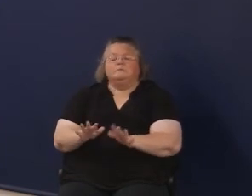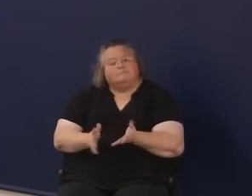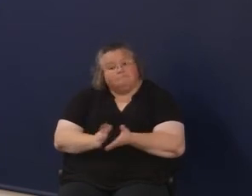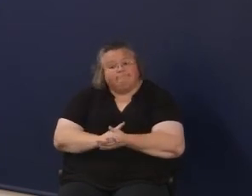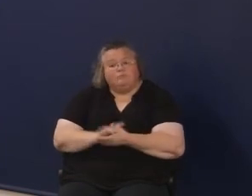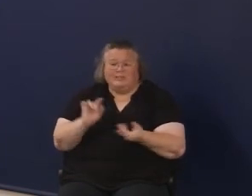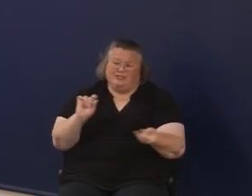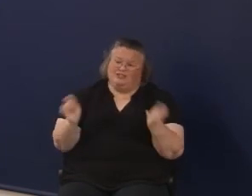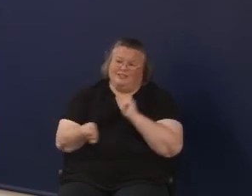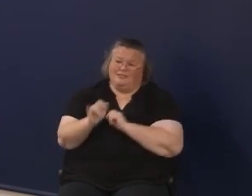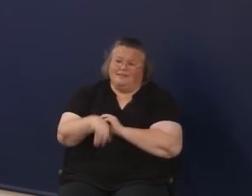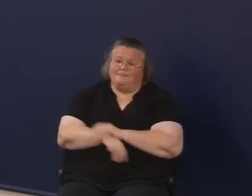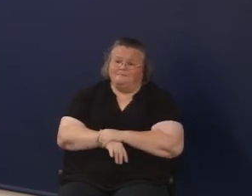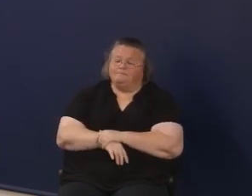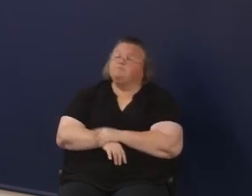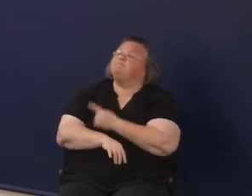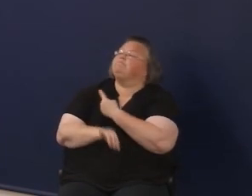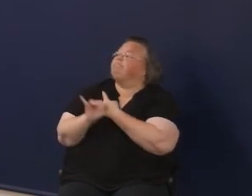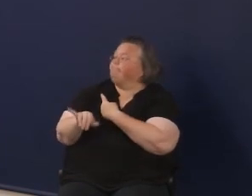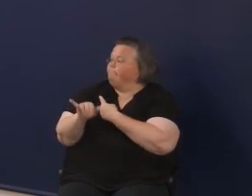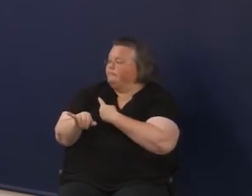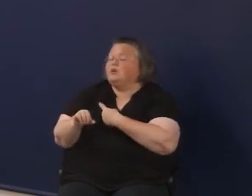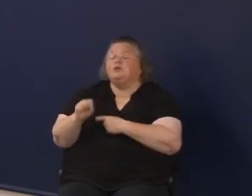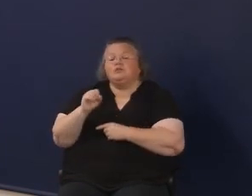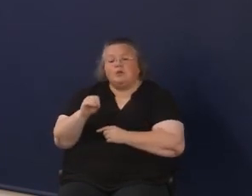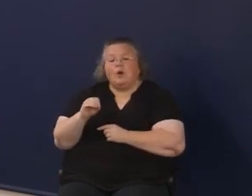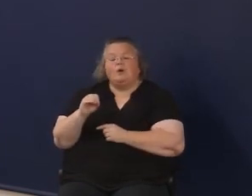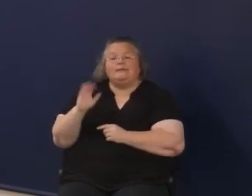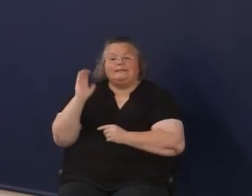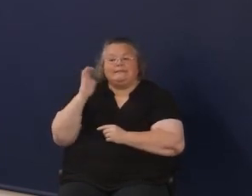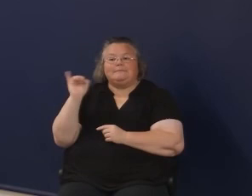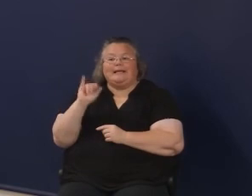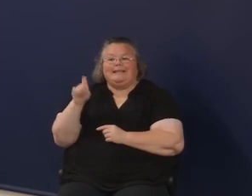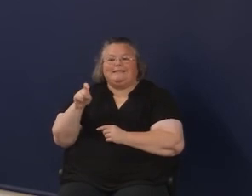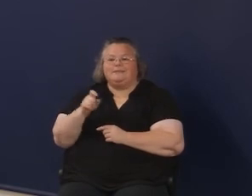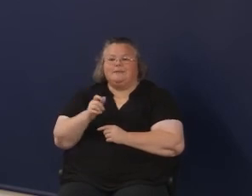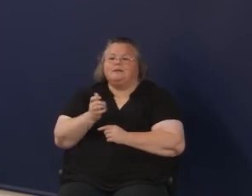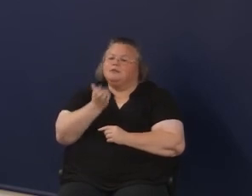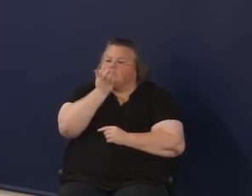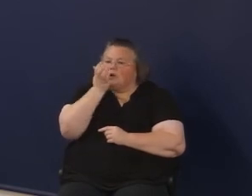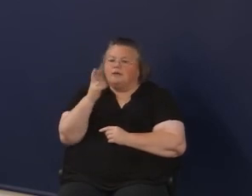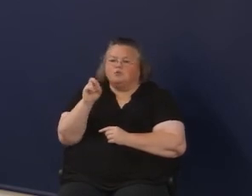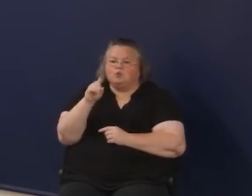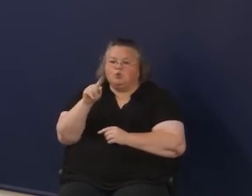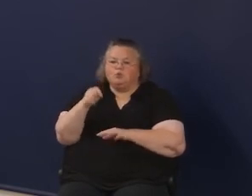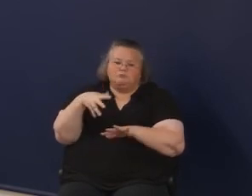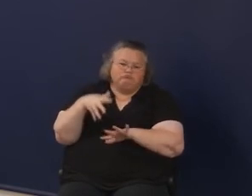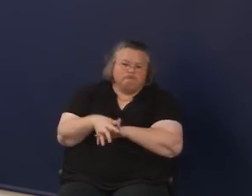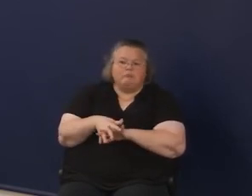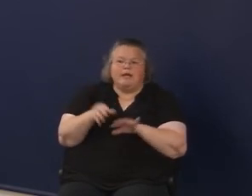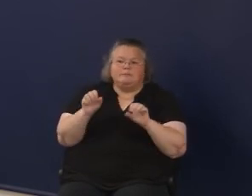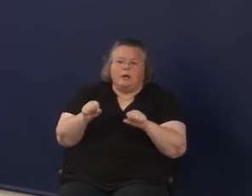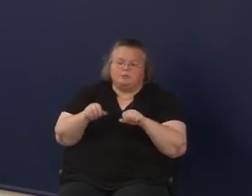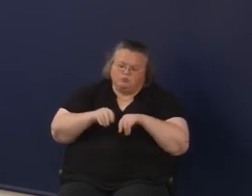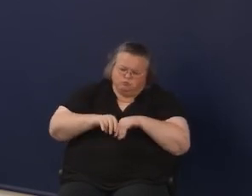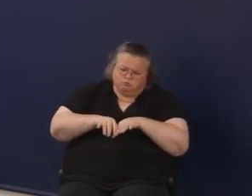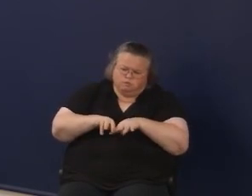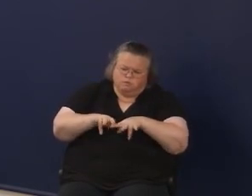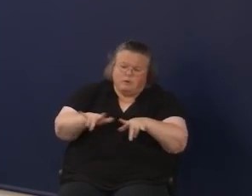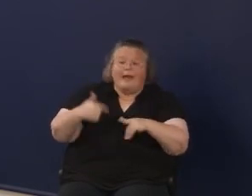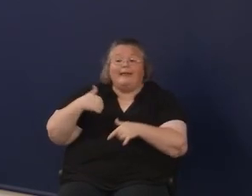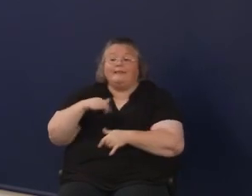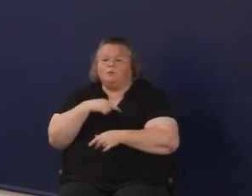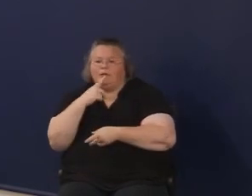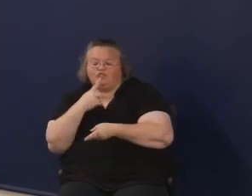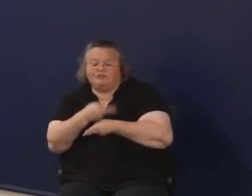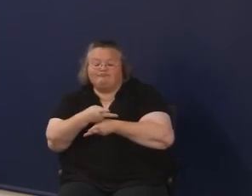That's it's almost like it needs to be as grassroots as possible and we need to put the fertilizer. Unless